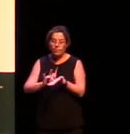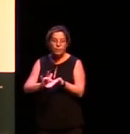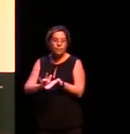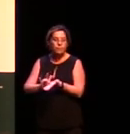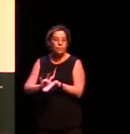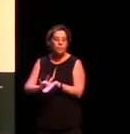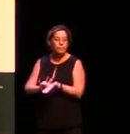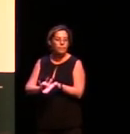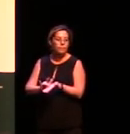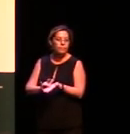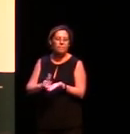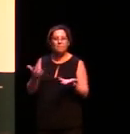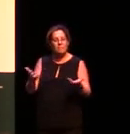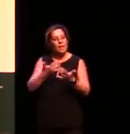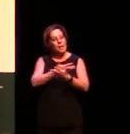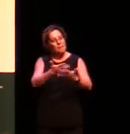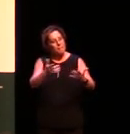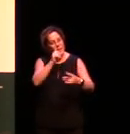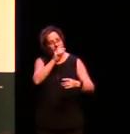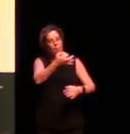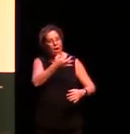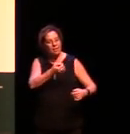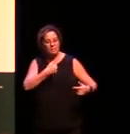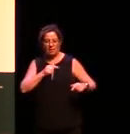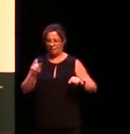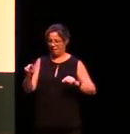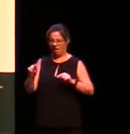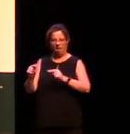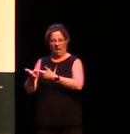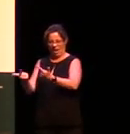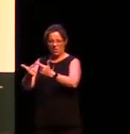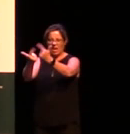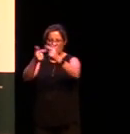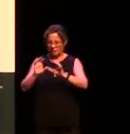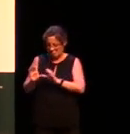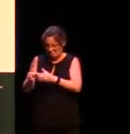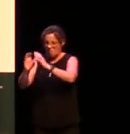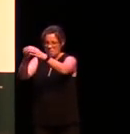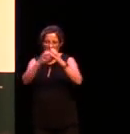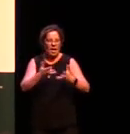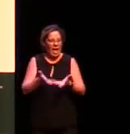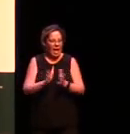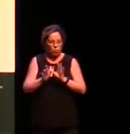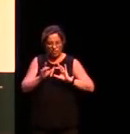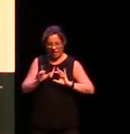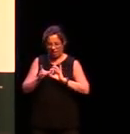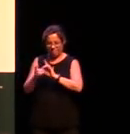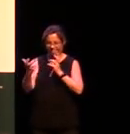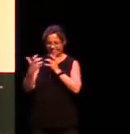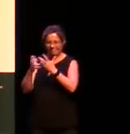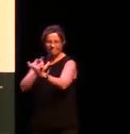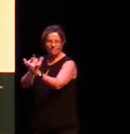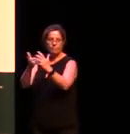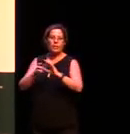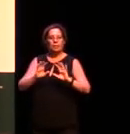People often ask me how these languages are related to each other or if they're related to each other it's a bit of a thorny question but I think